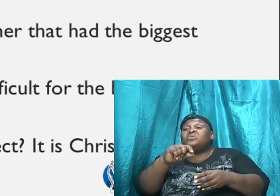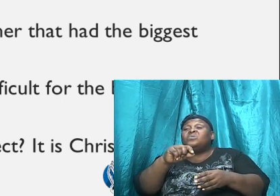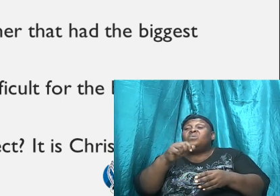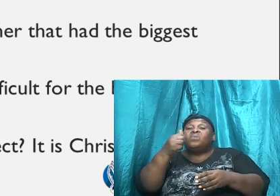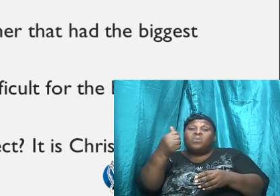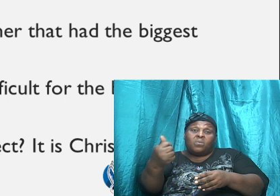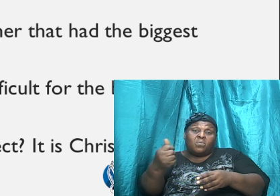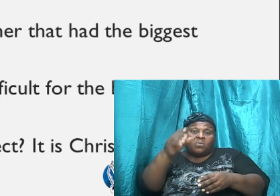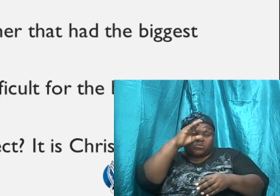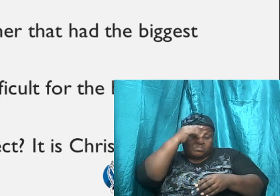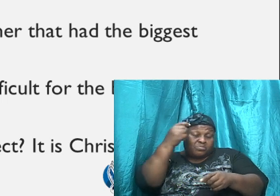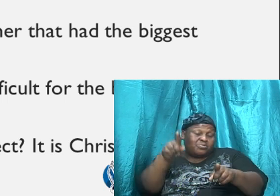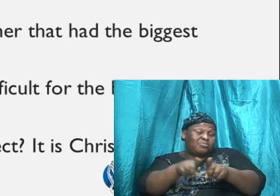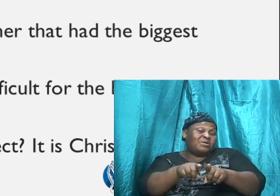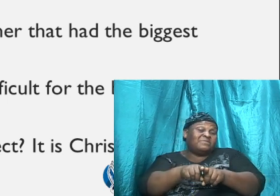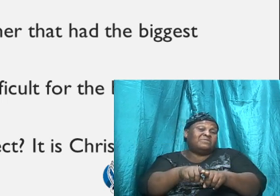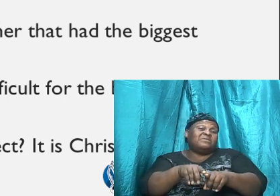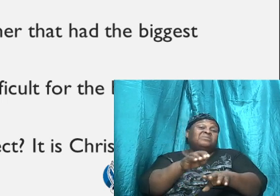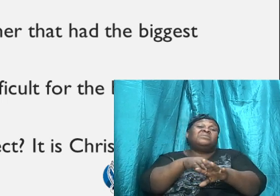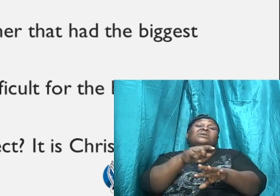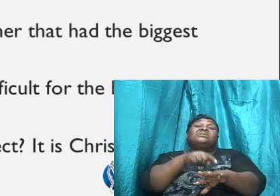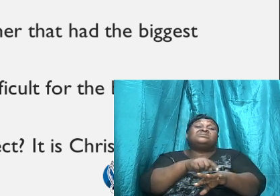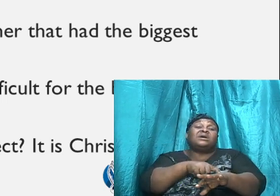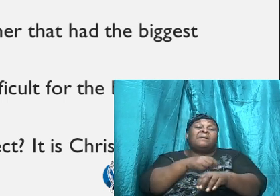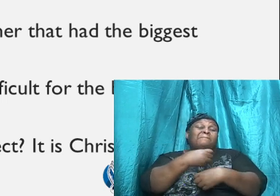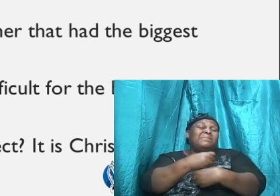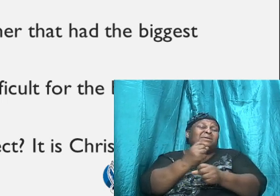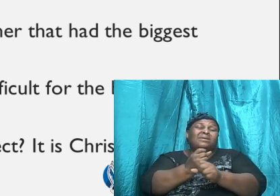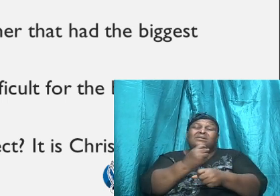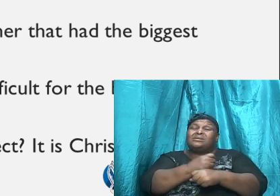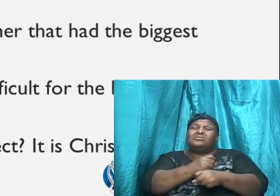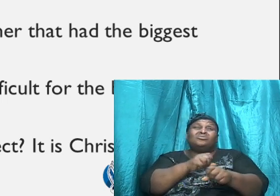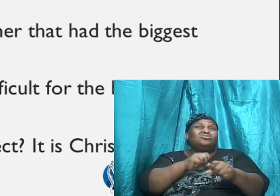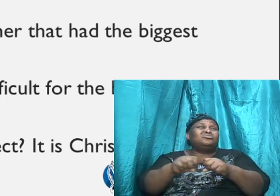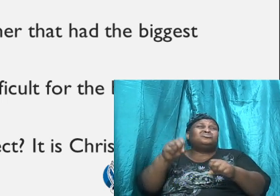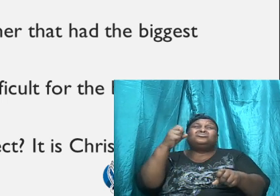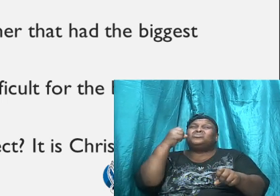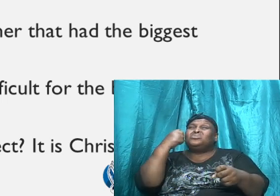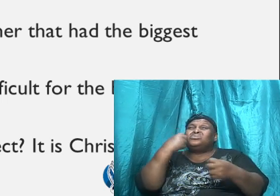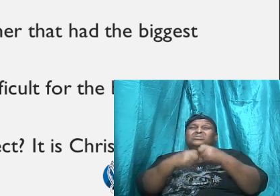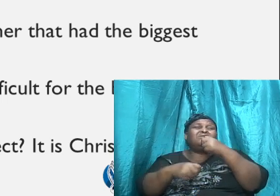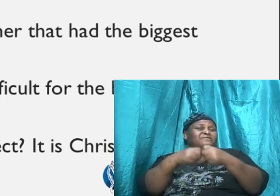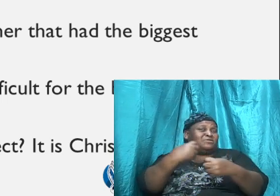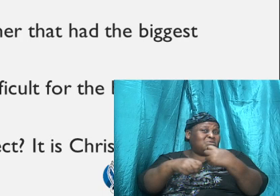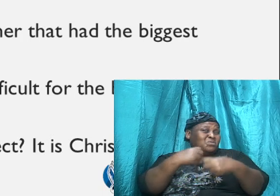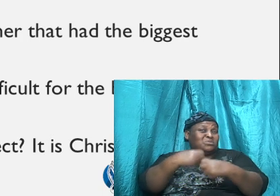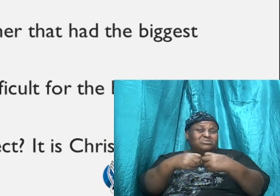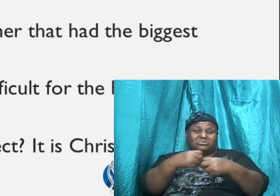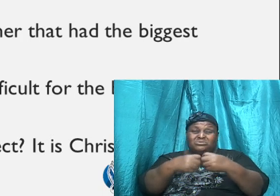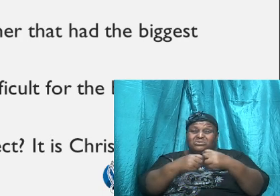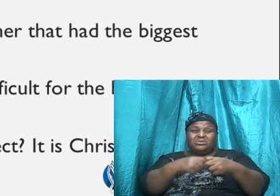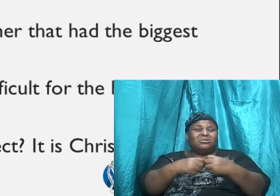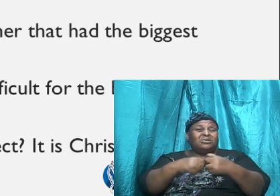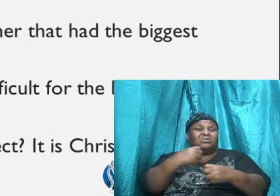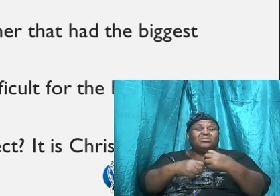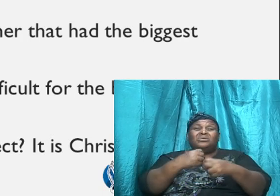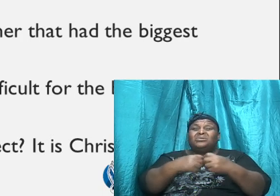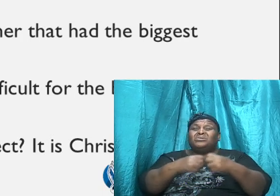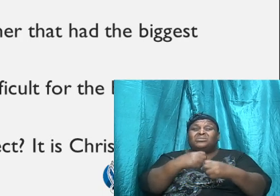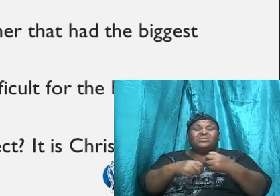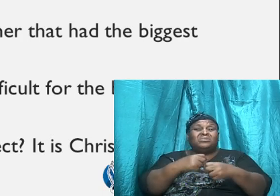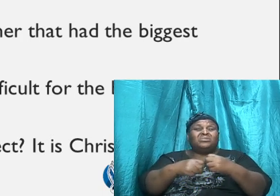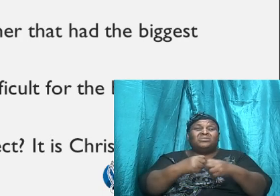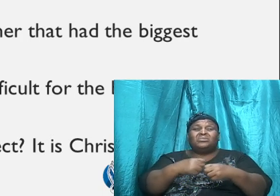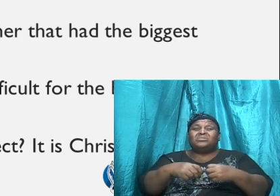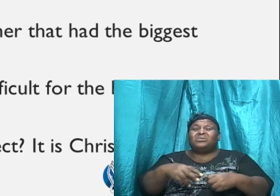sometimes that makes it so difficult, hallelujah, to pick ourselves up